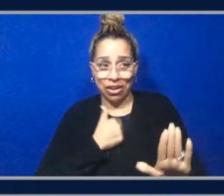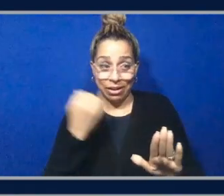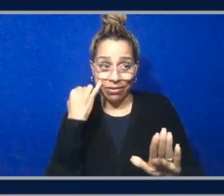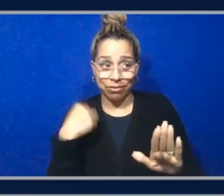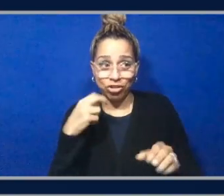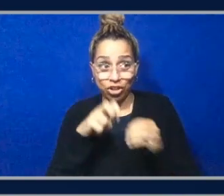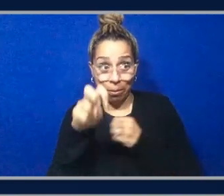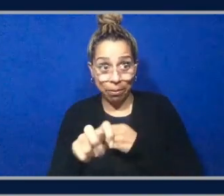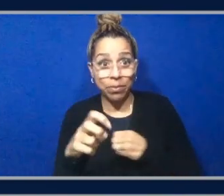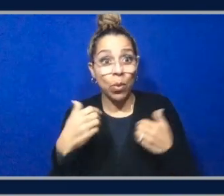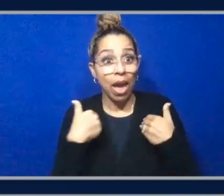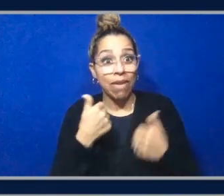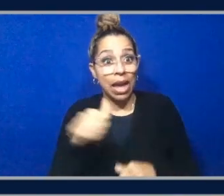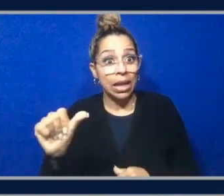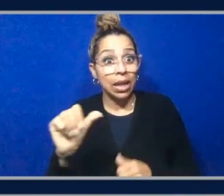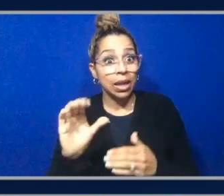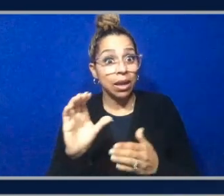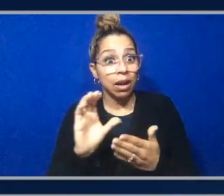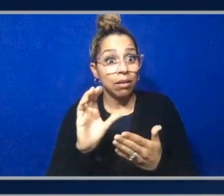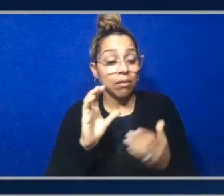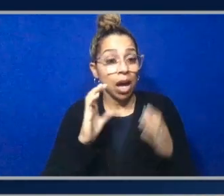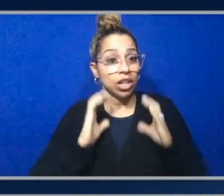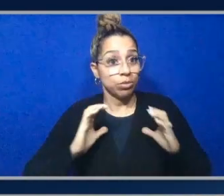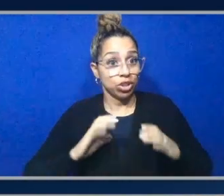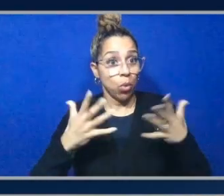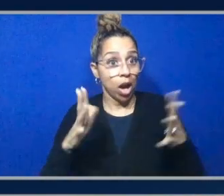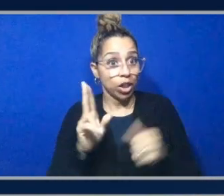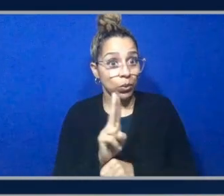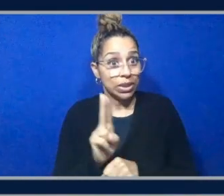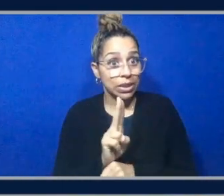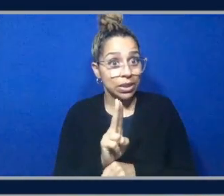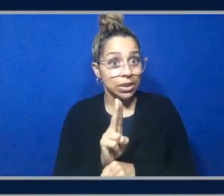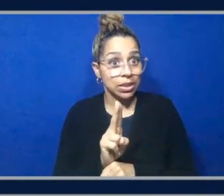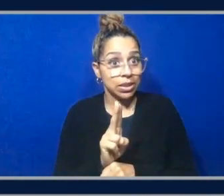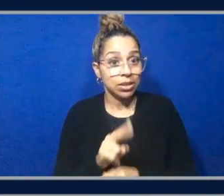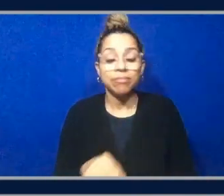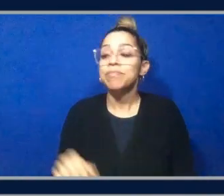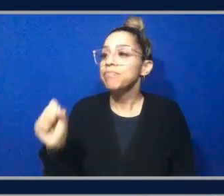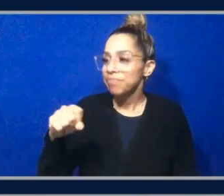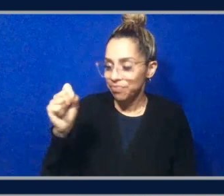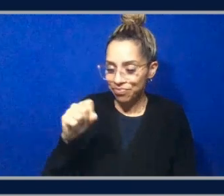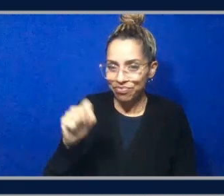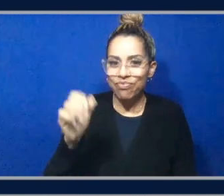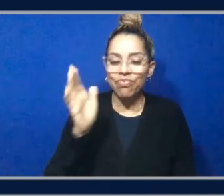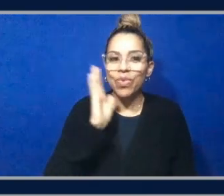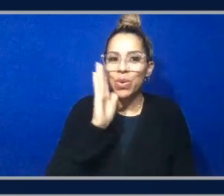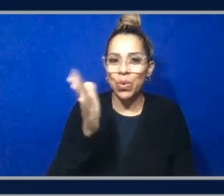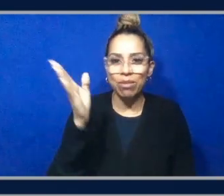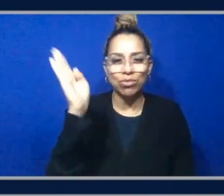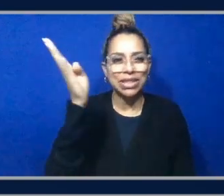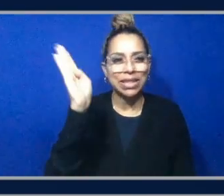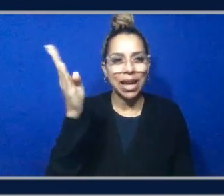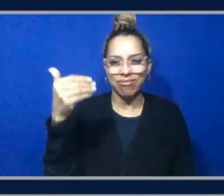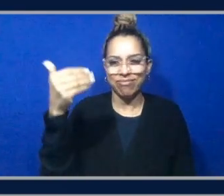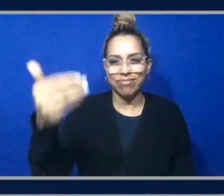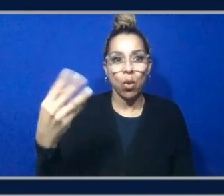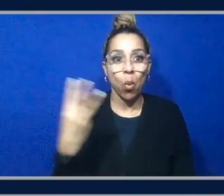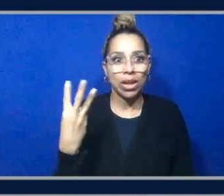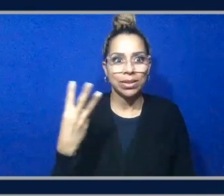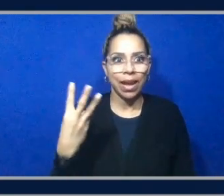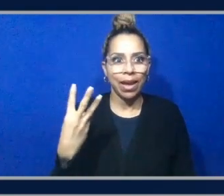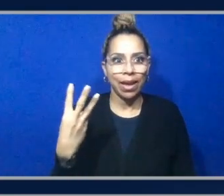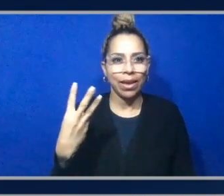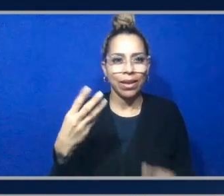are publicly already using this yeah we are actually going to present on wednesday in a breakout session